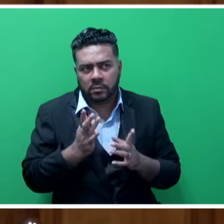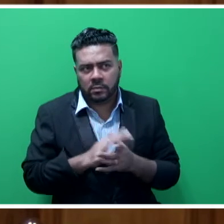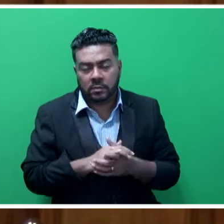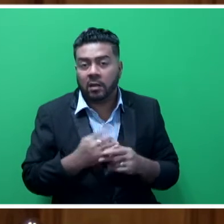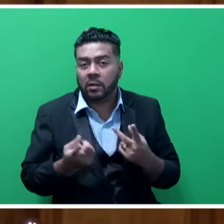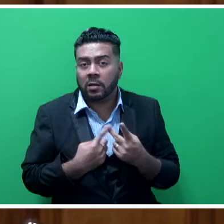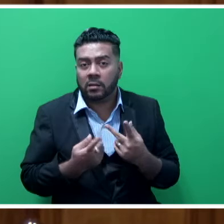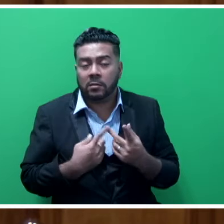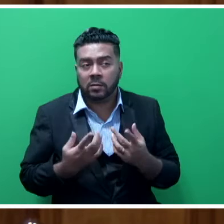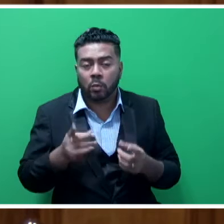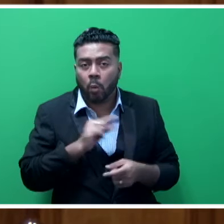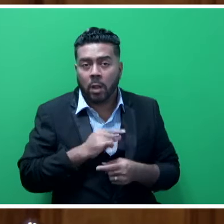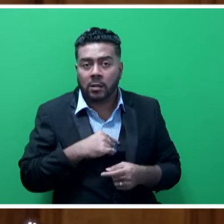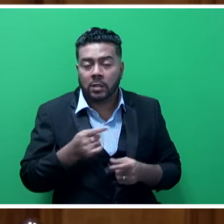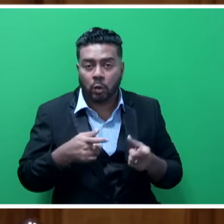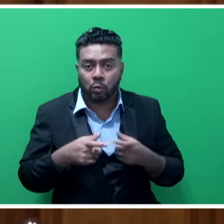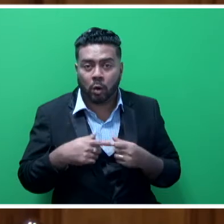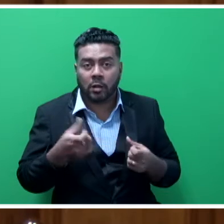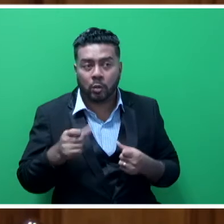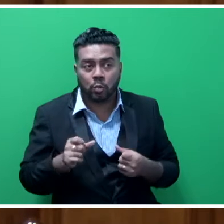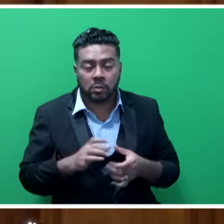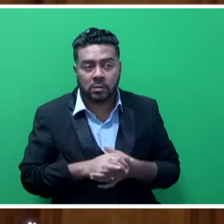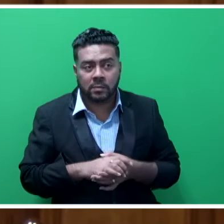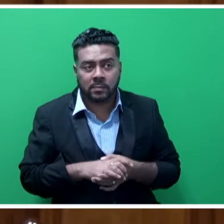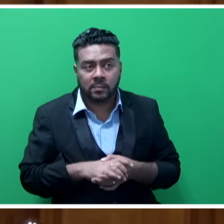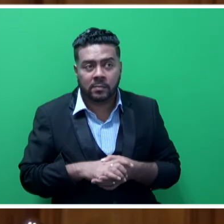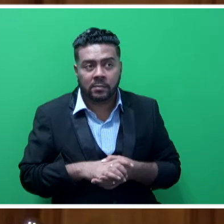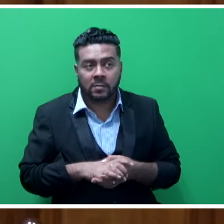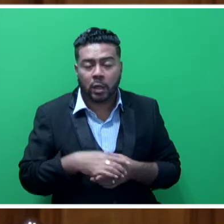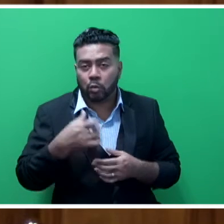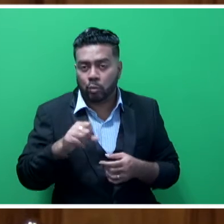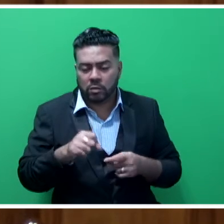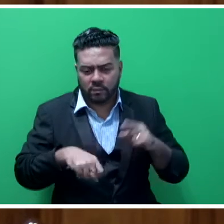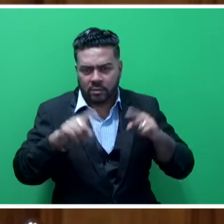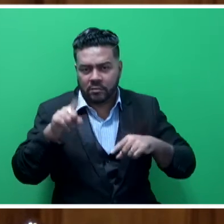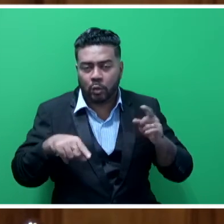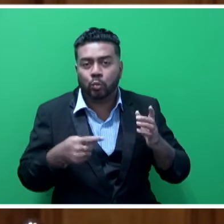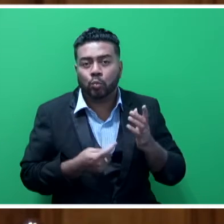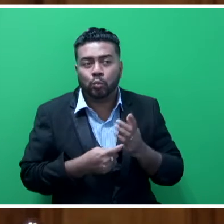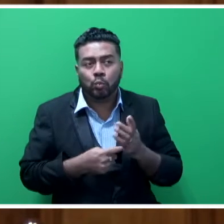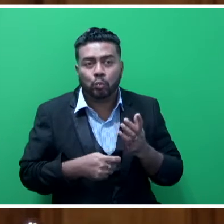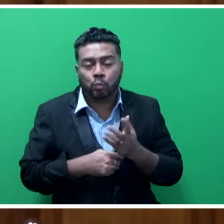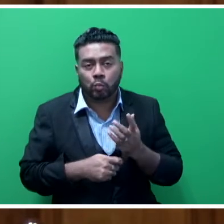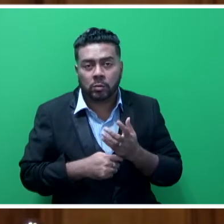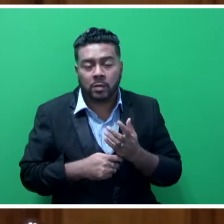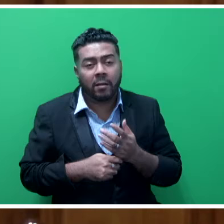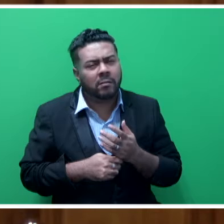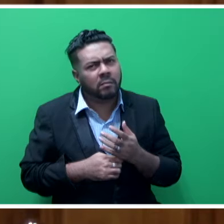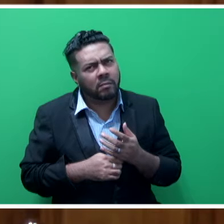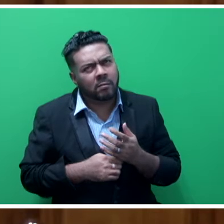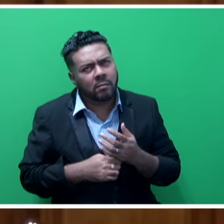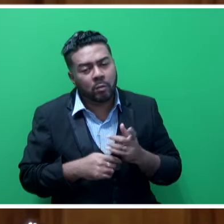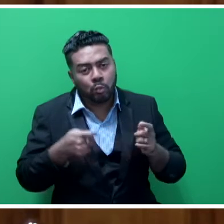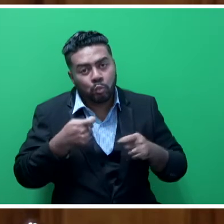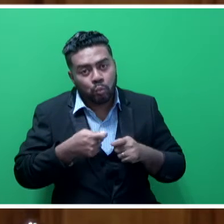aspect of a quality control that is used is making use of the numerous tools that they have. Such tools as the technical review of